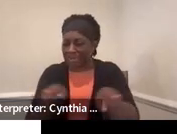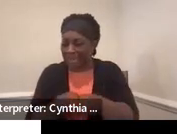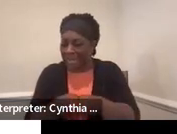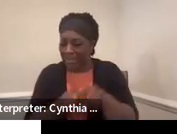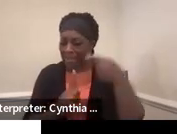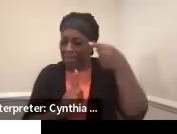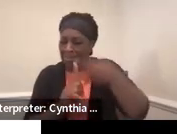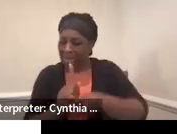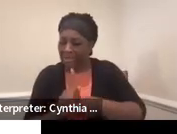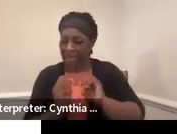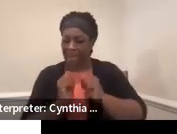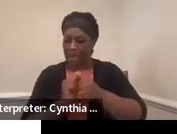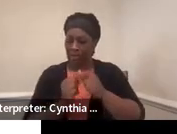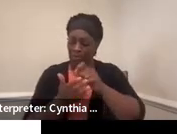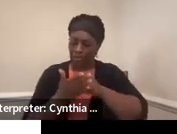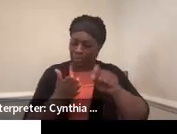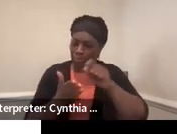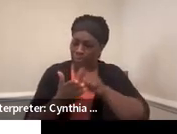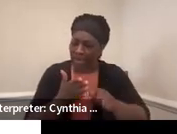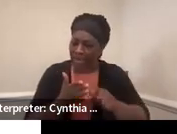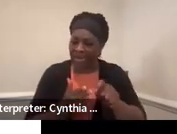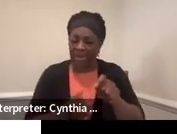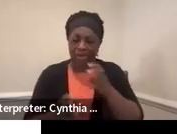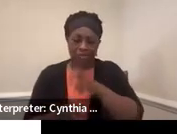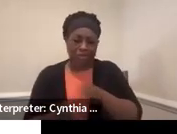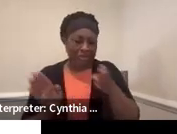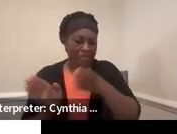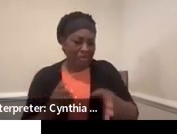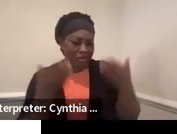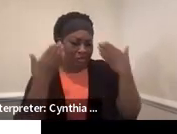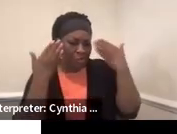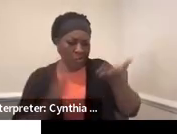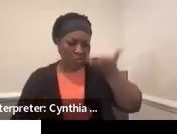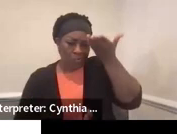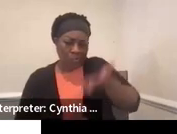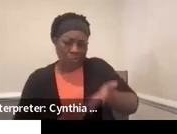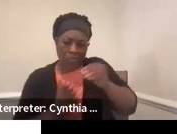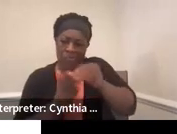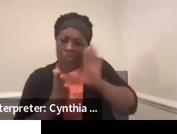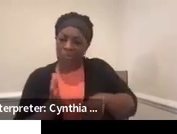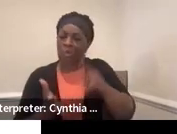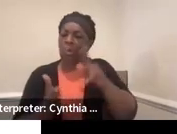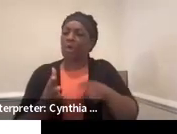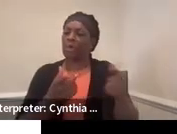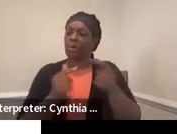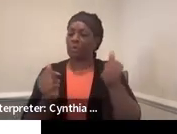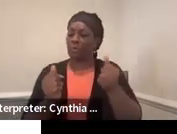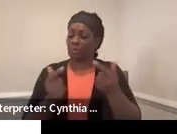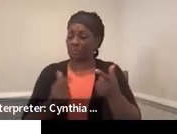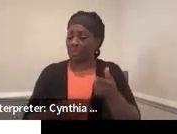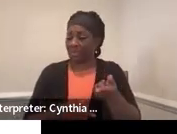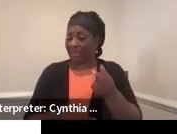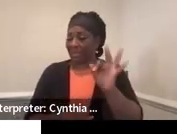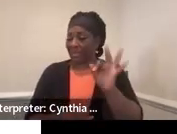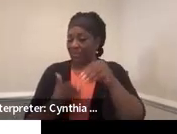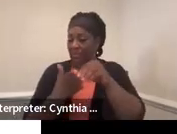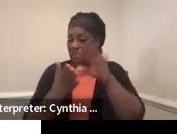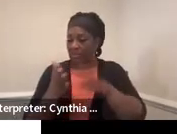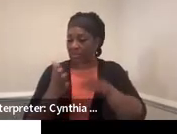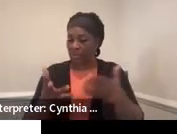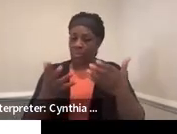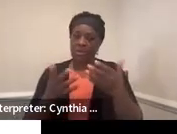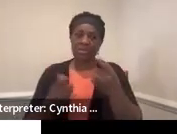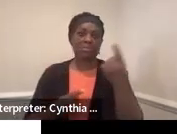a transition plan for a student that you don't know? I'm going to answer that for you. What if the child wants to be